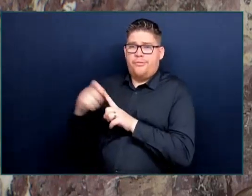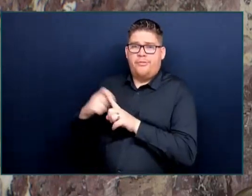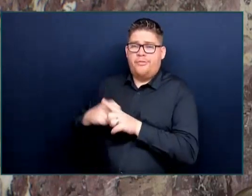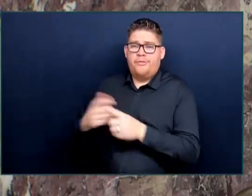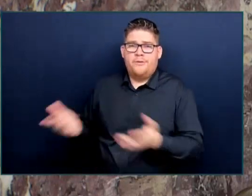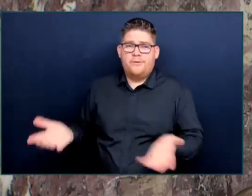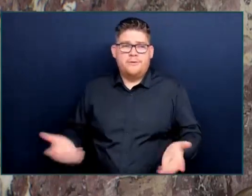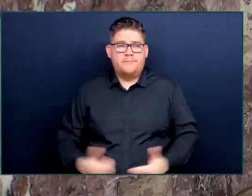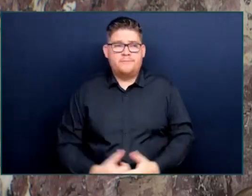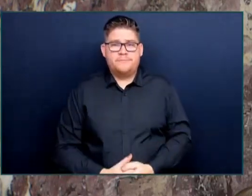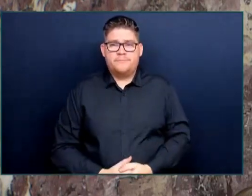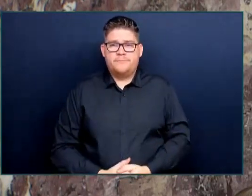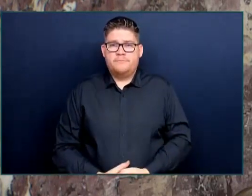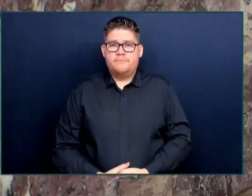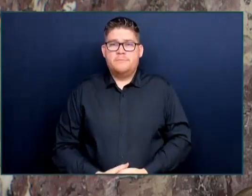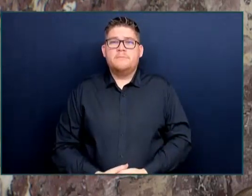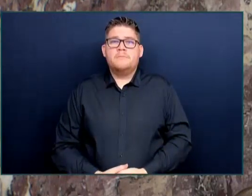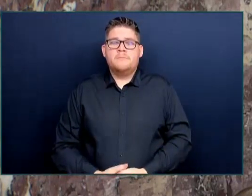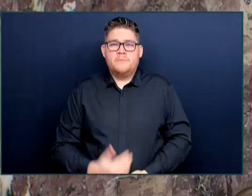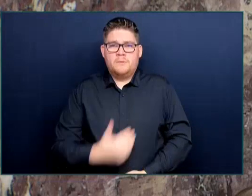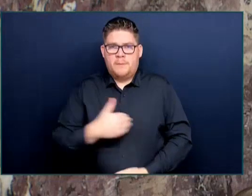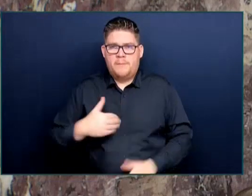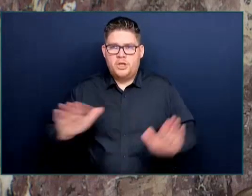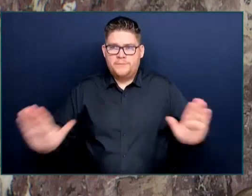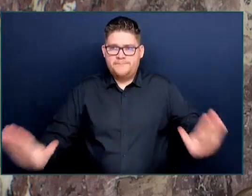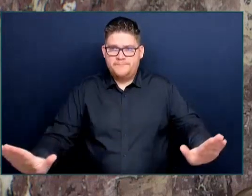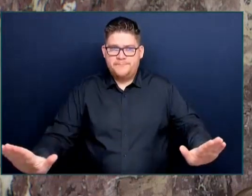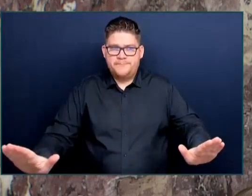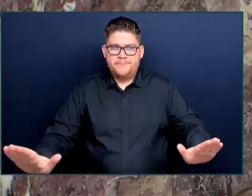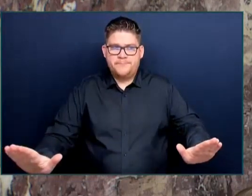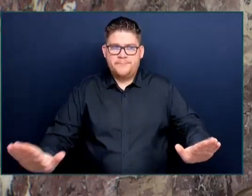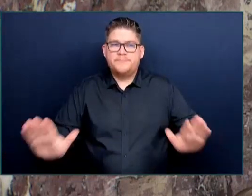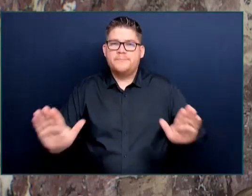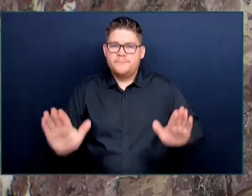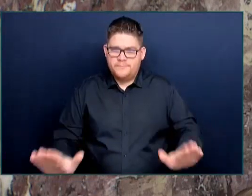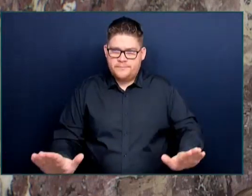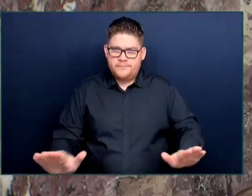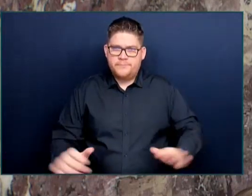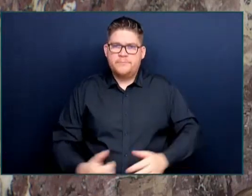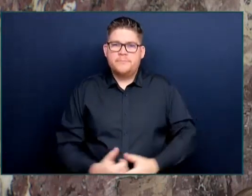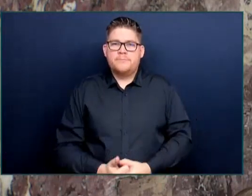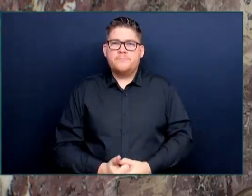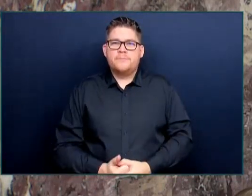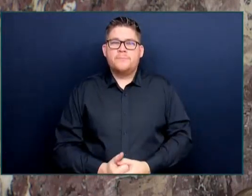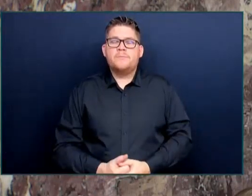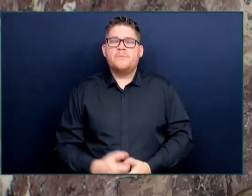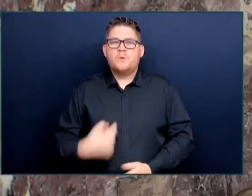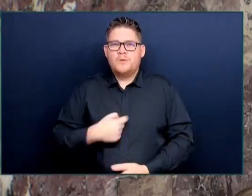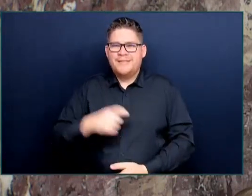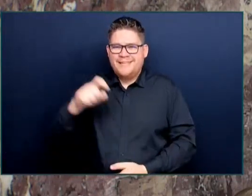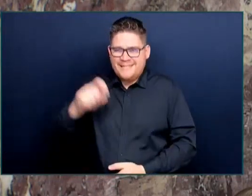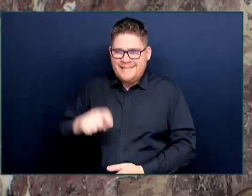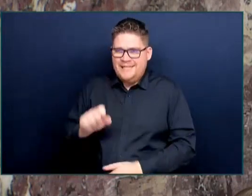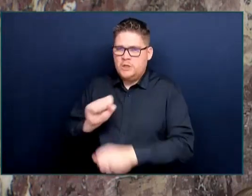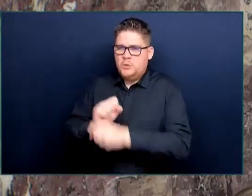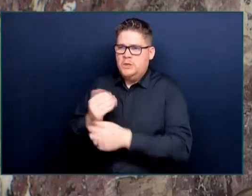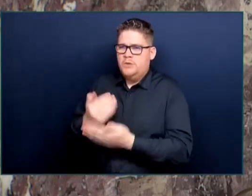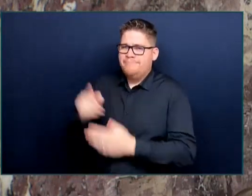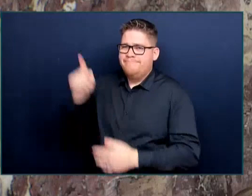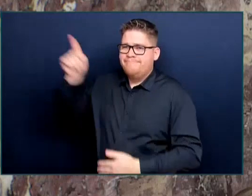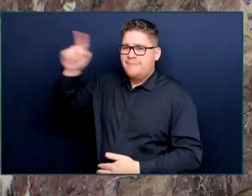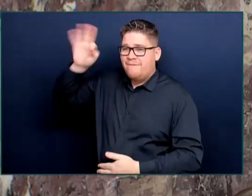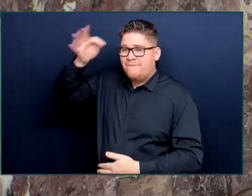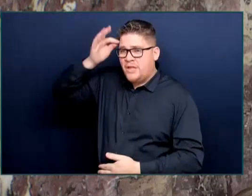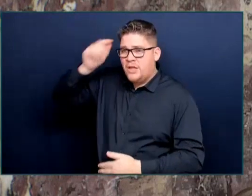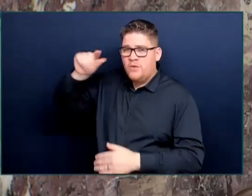Thank you, hon. Speaker. Working with the federal government to make those changes, where the Justice Minister himself has said British Columbia has been a leader